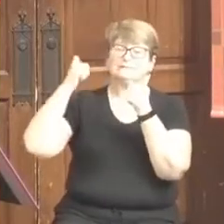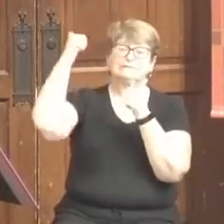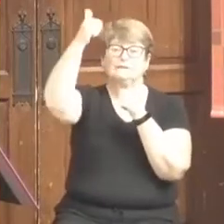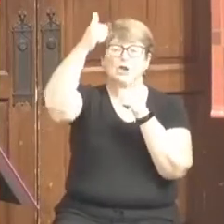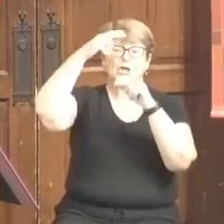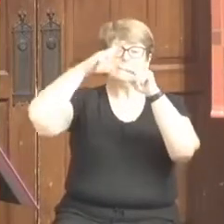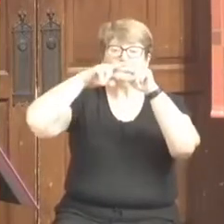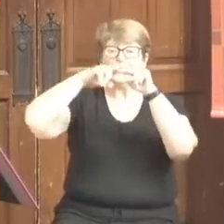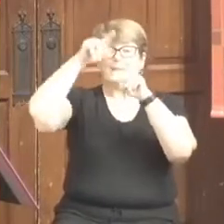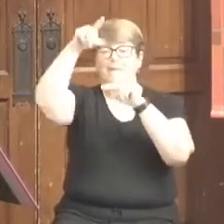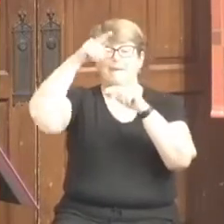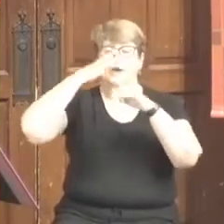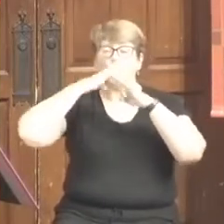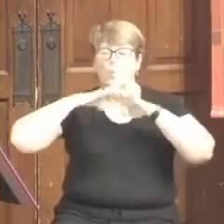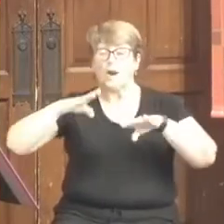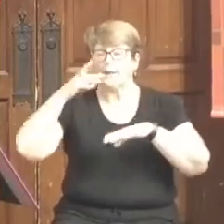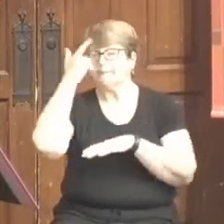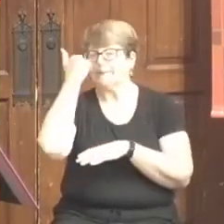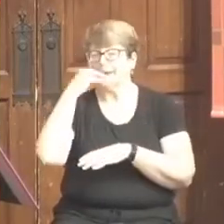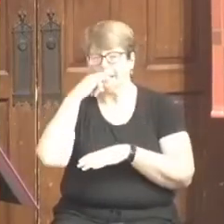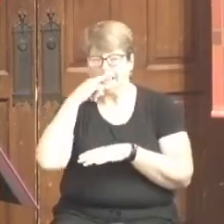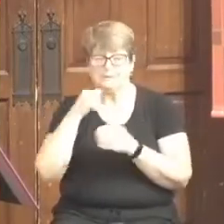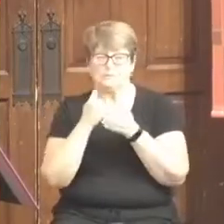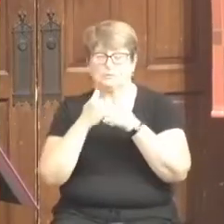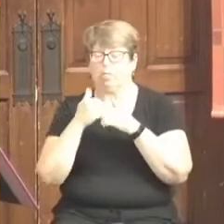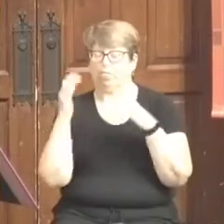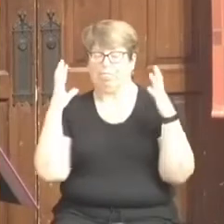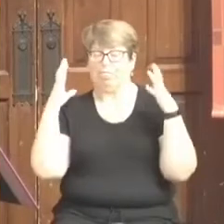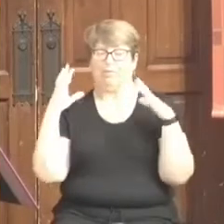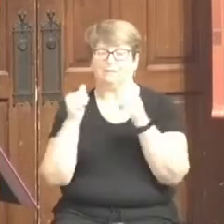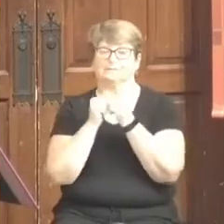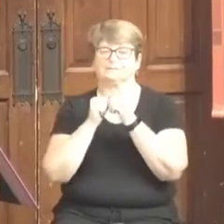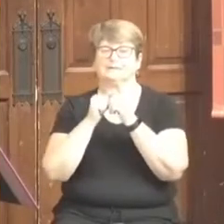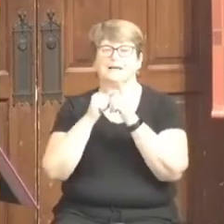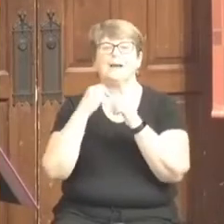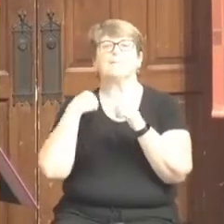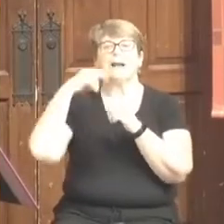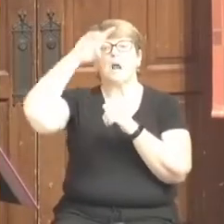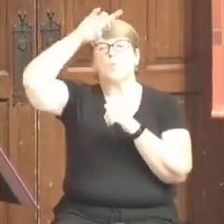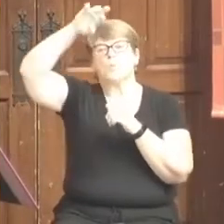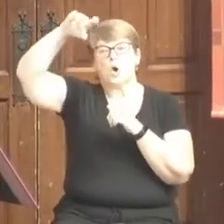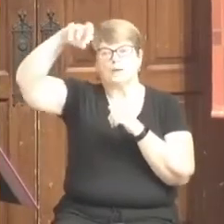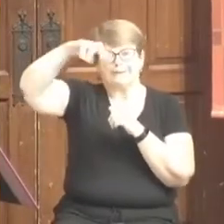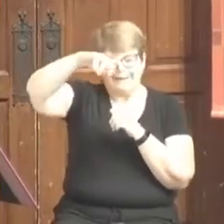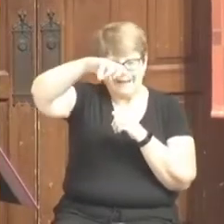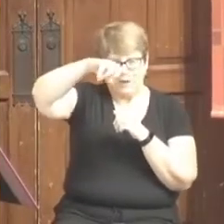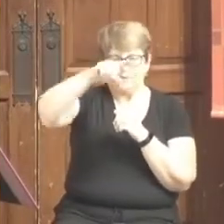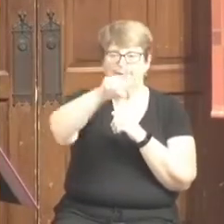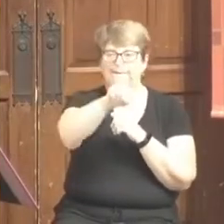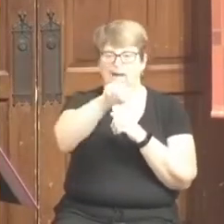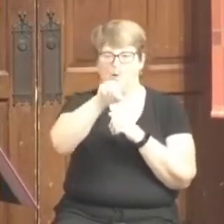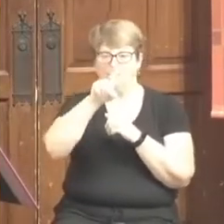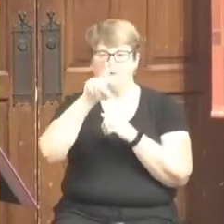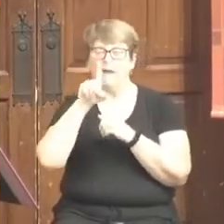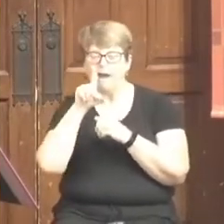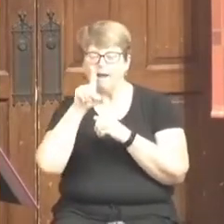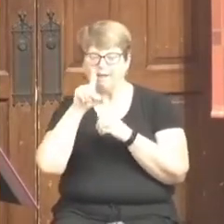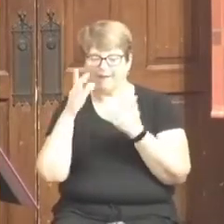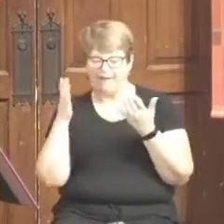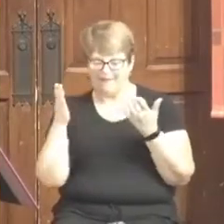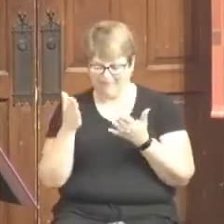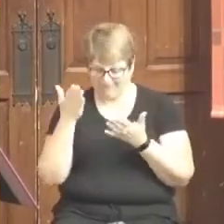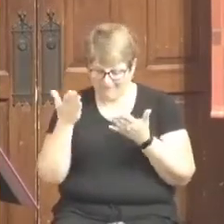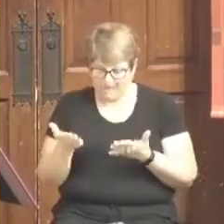and made my way down the balcony steps and down the aisle. And there I